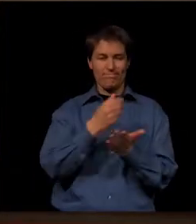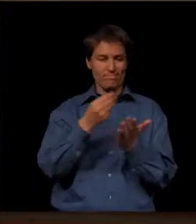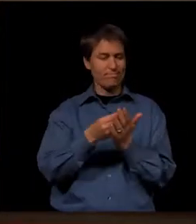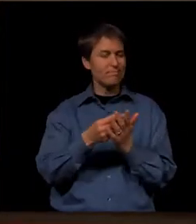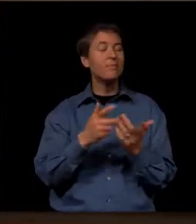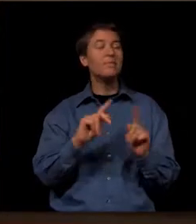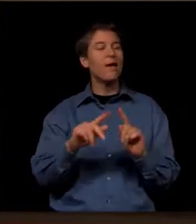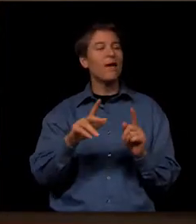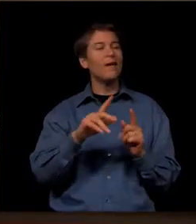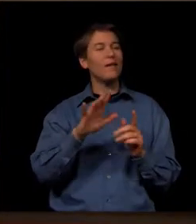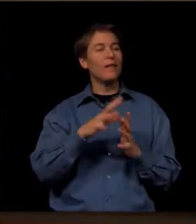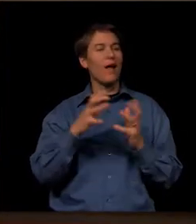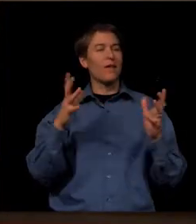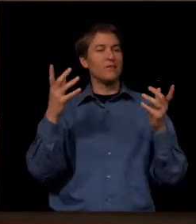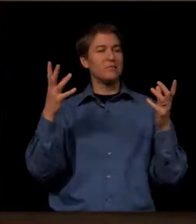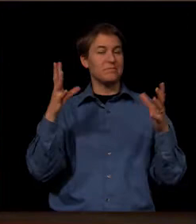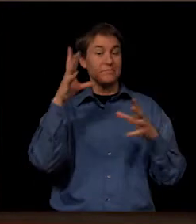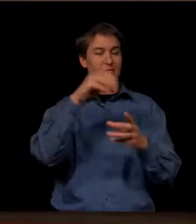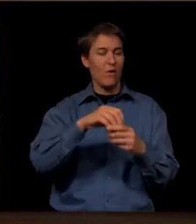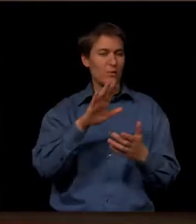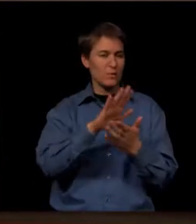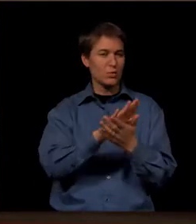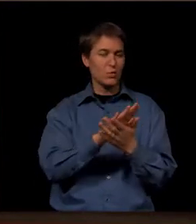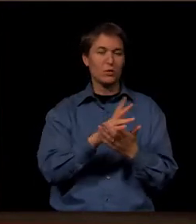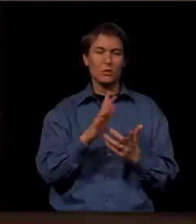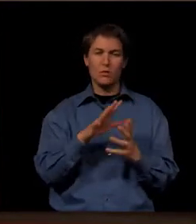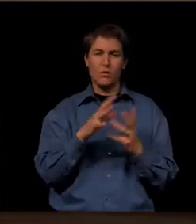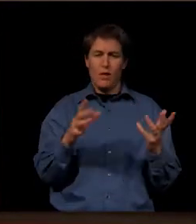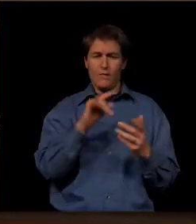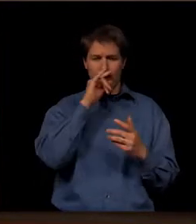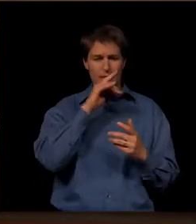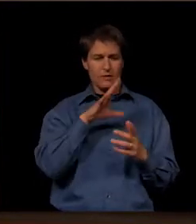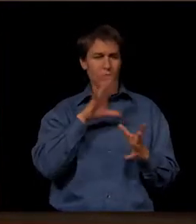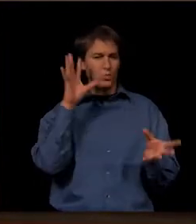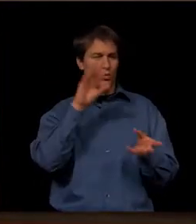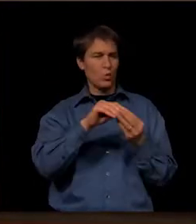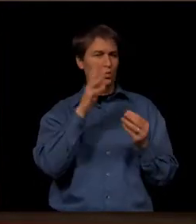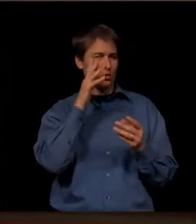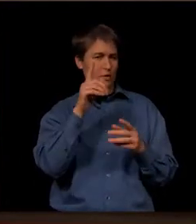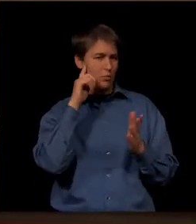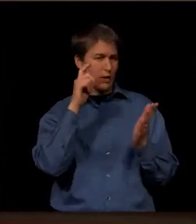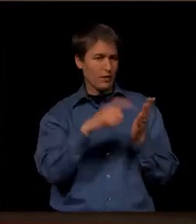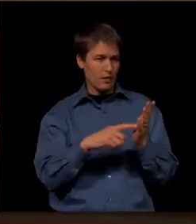our schools. And a lot of our kids in those totals will be recognized at a future city meeting.